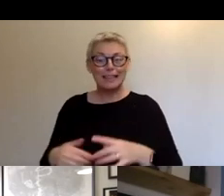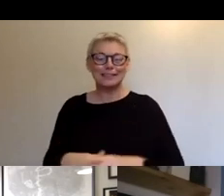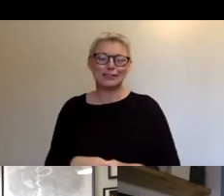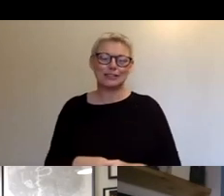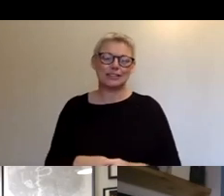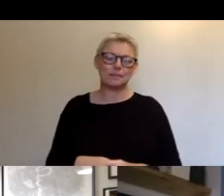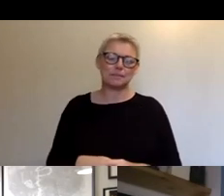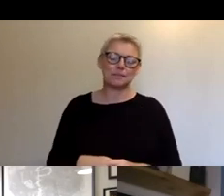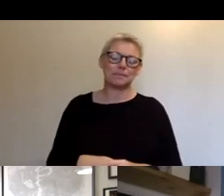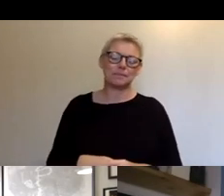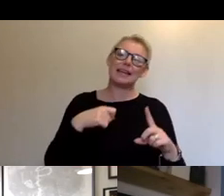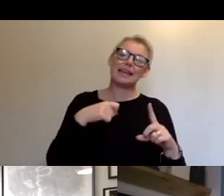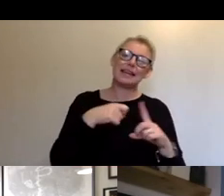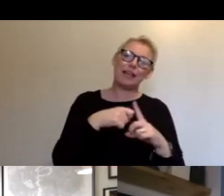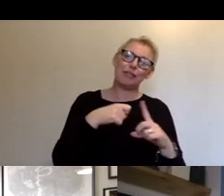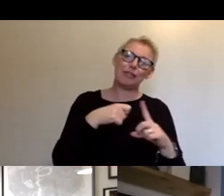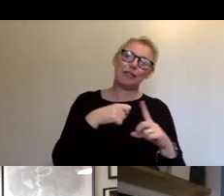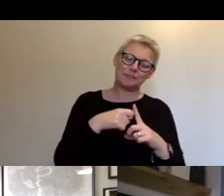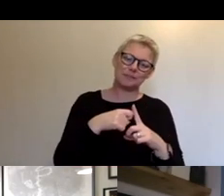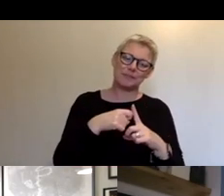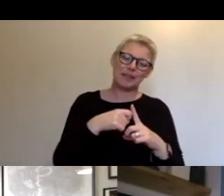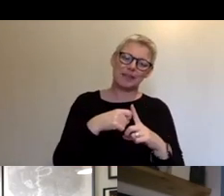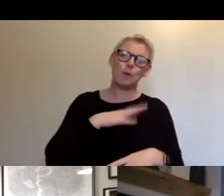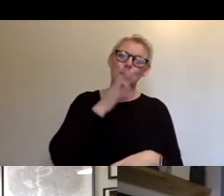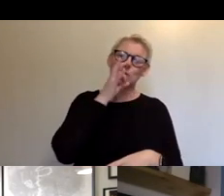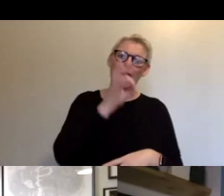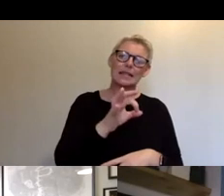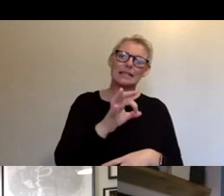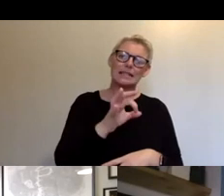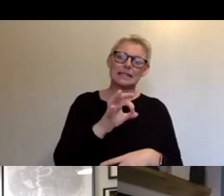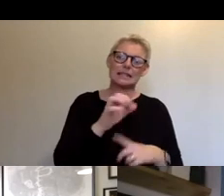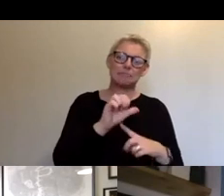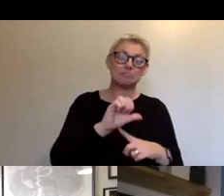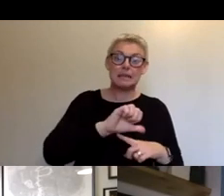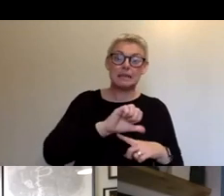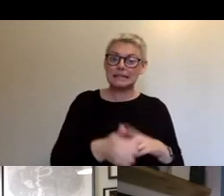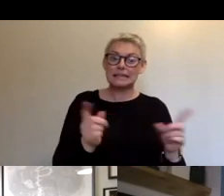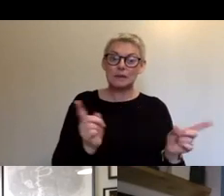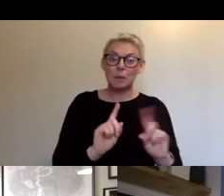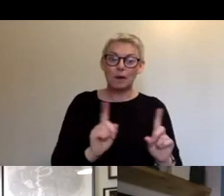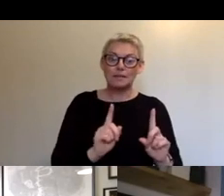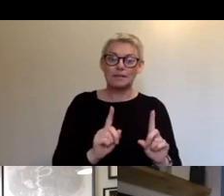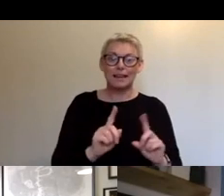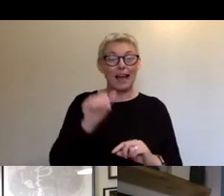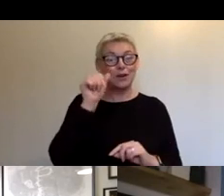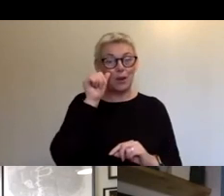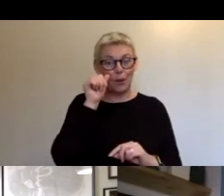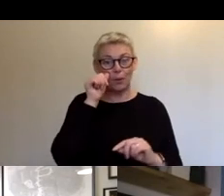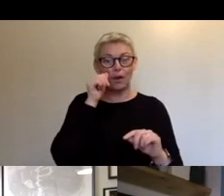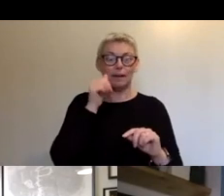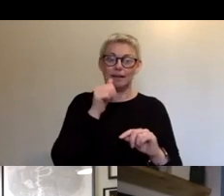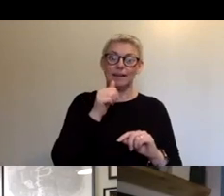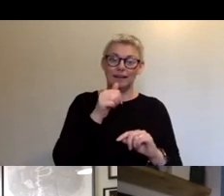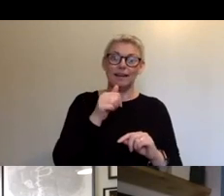handing to you, essentially, to ask what next? What, what, what are you working on next? I know you've got a long queue of people who,